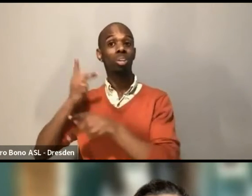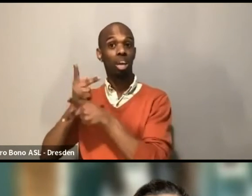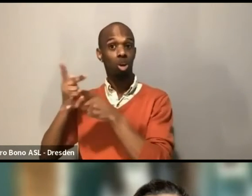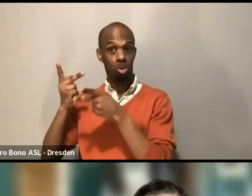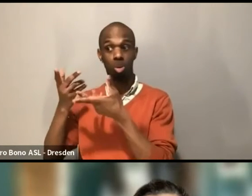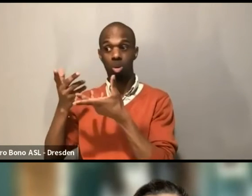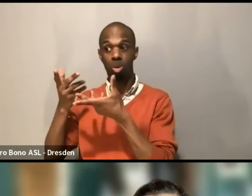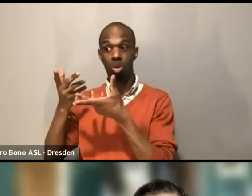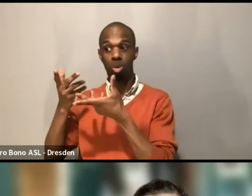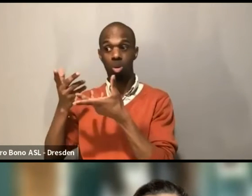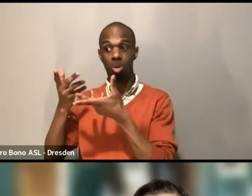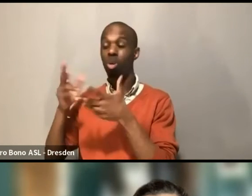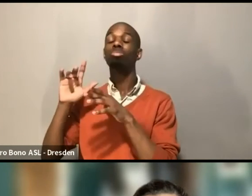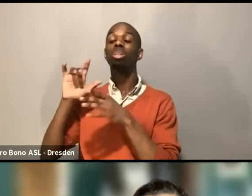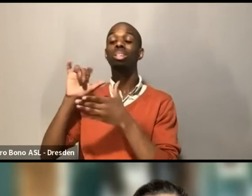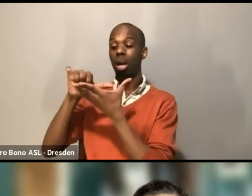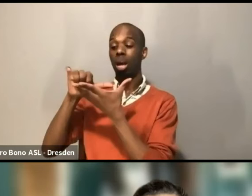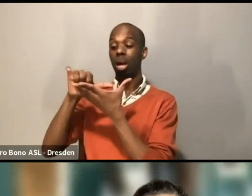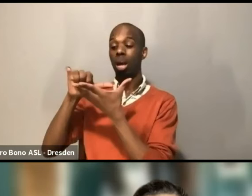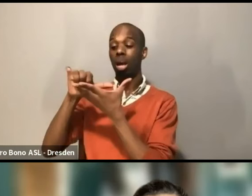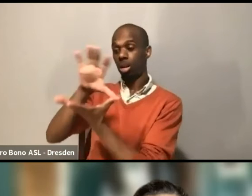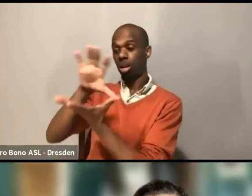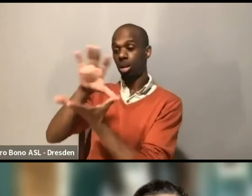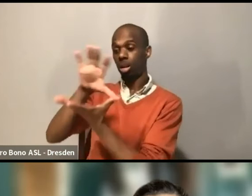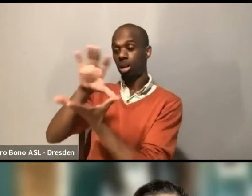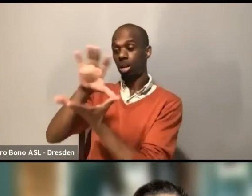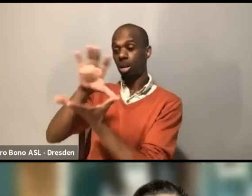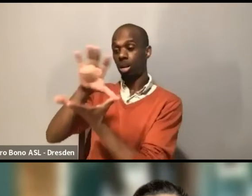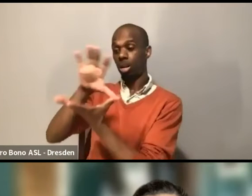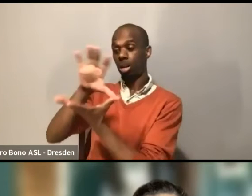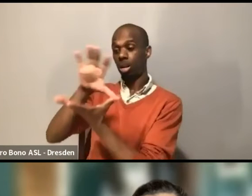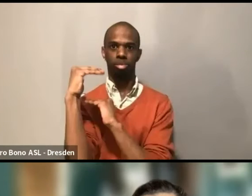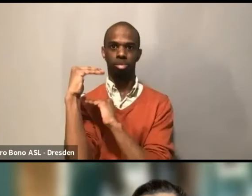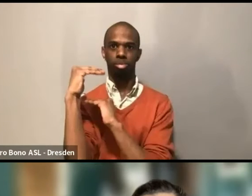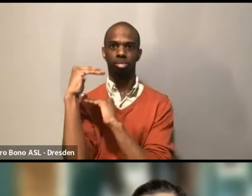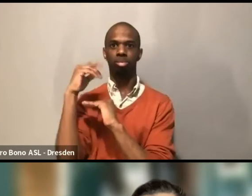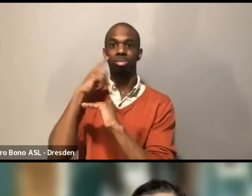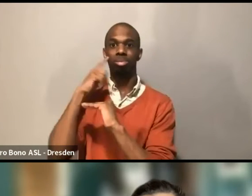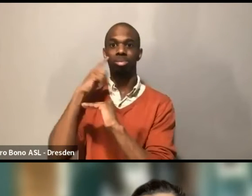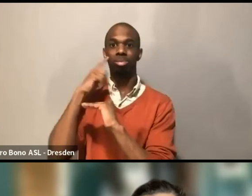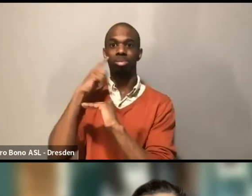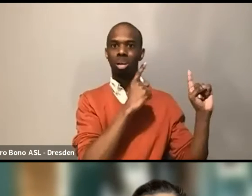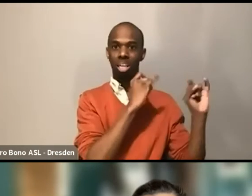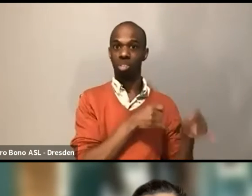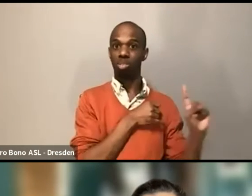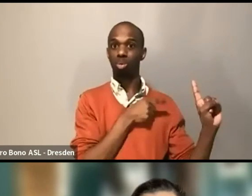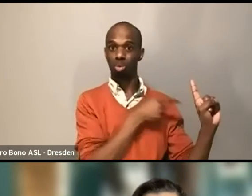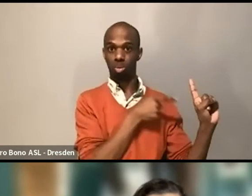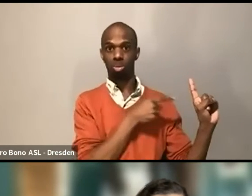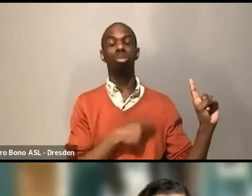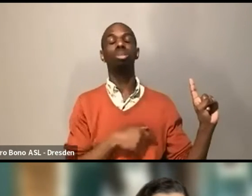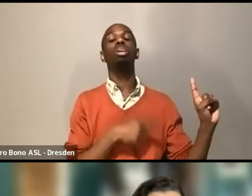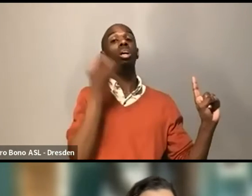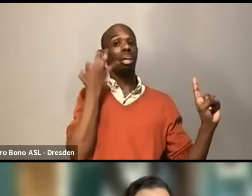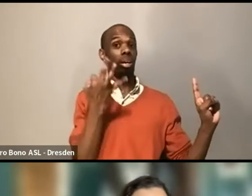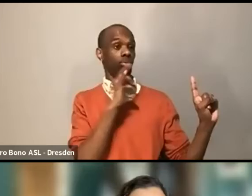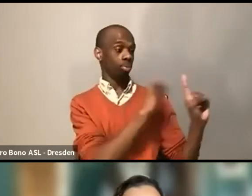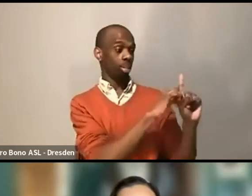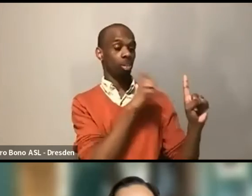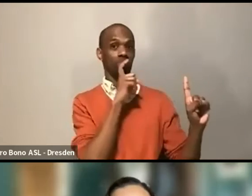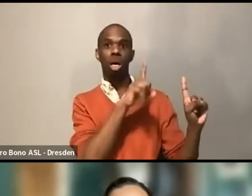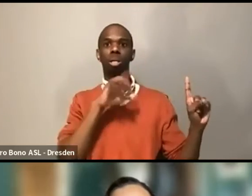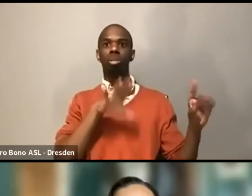that is prohibitive for an individual is placed on an institution, it's, it's not as prohibitive because the institution